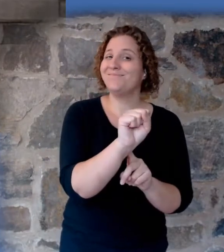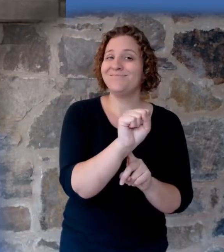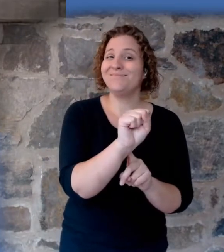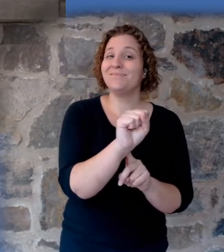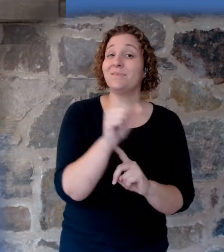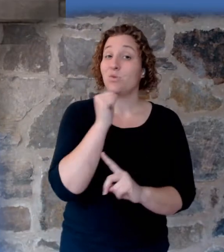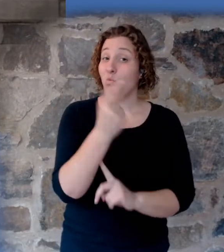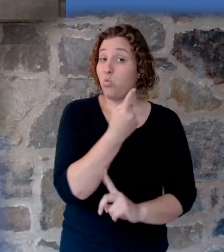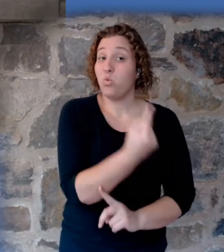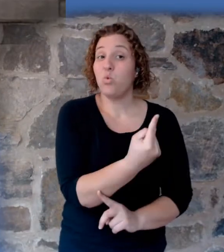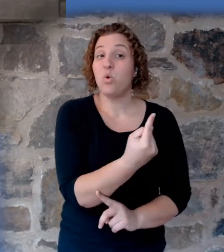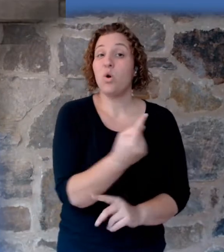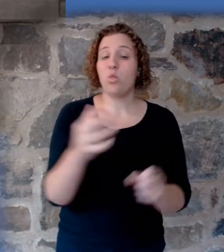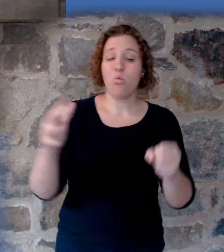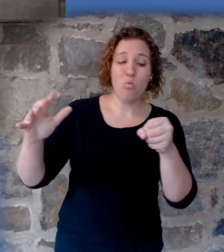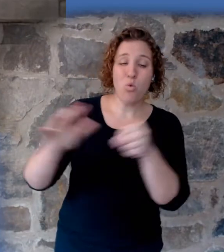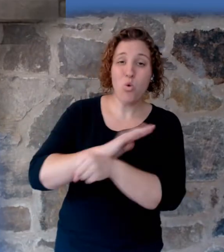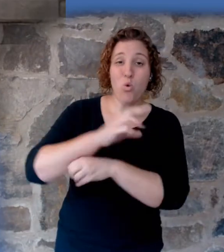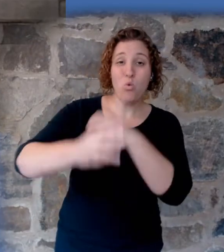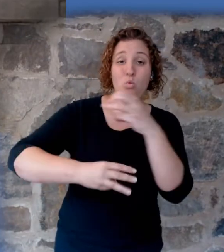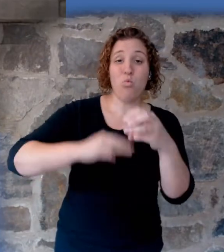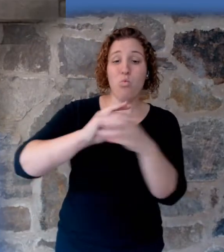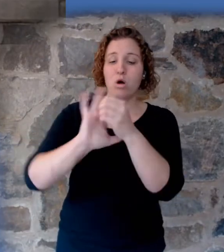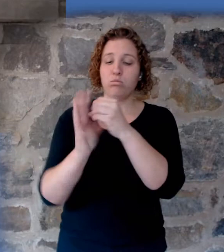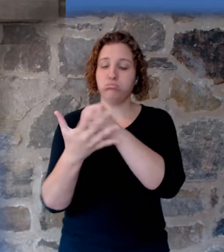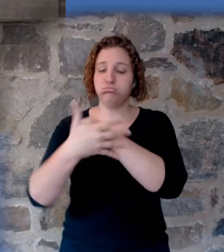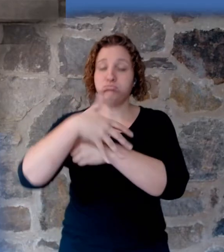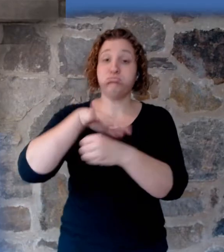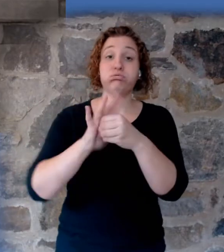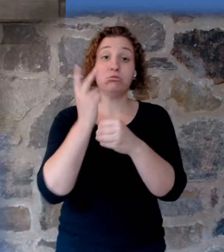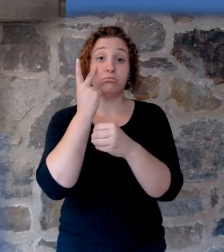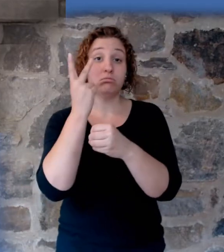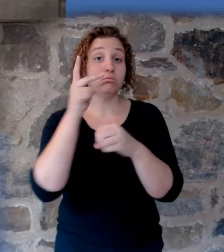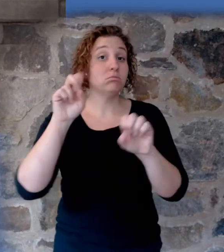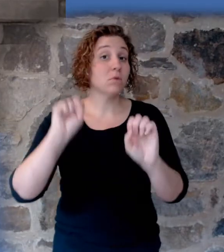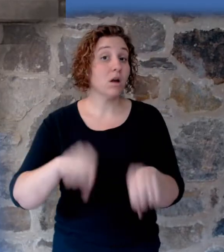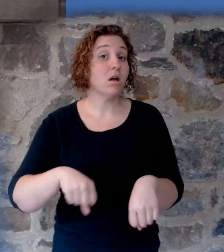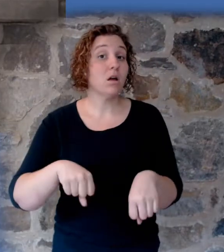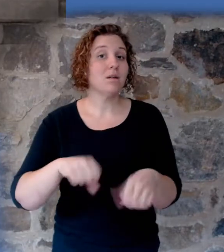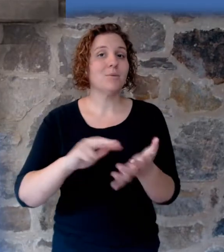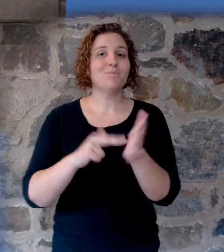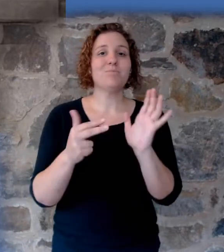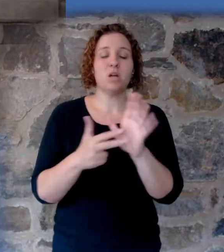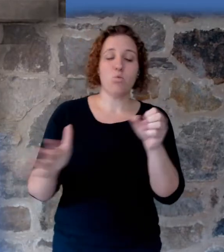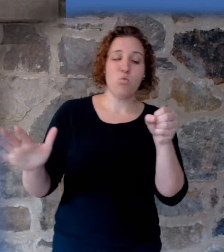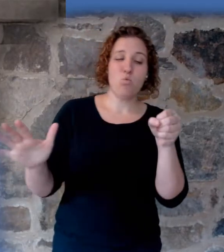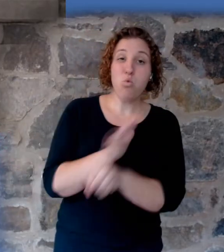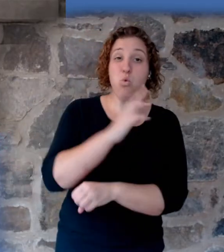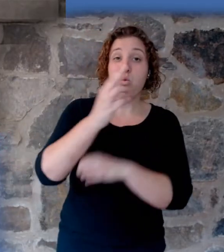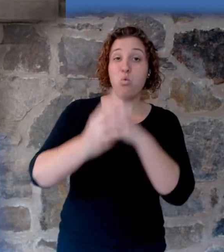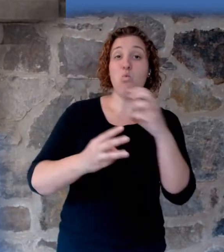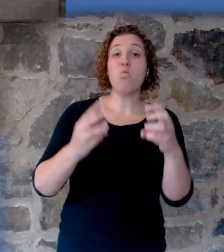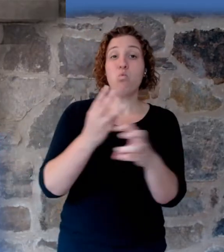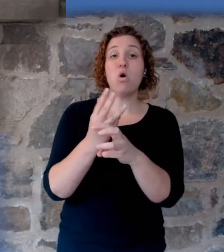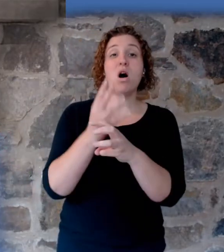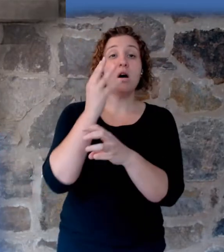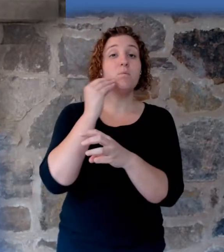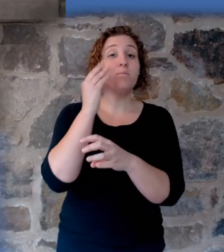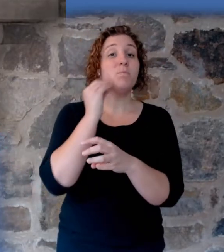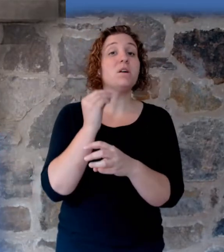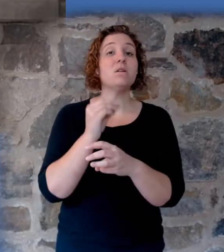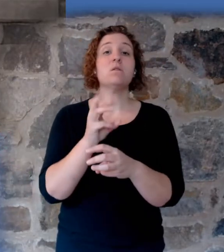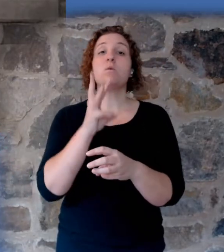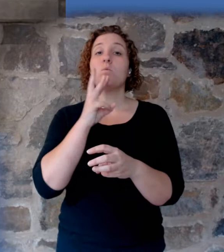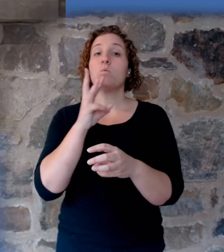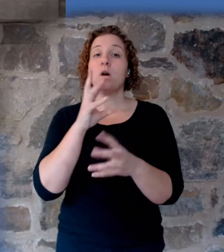they're around the world, which means the entire world had a similar event where water, material,